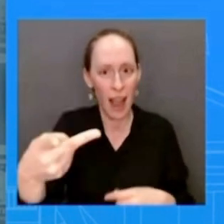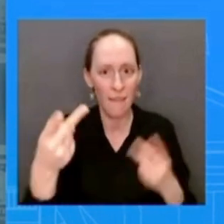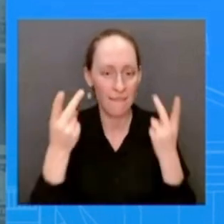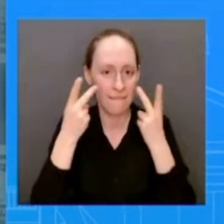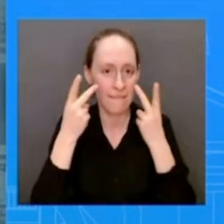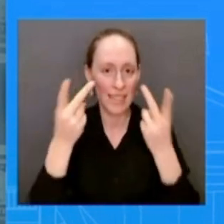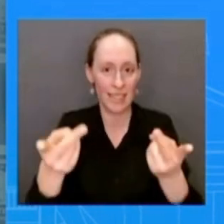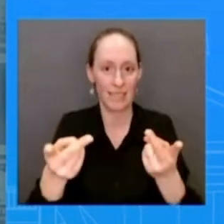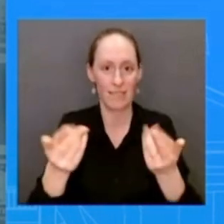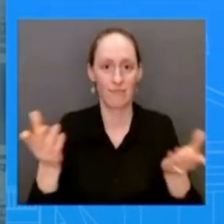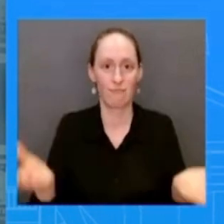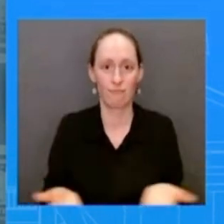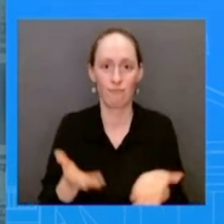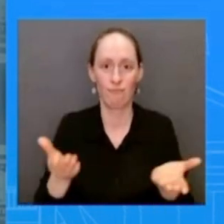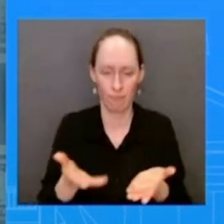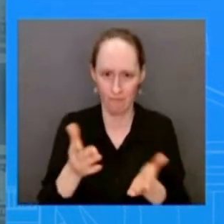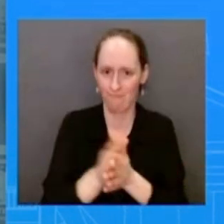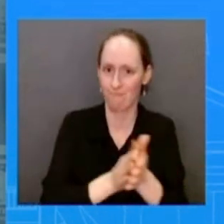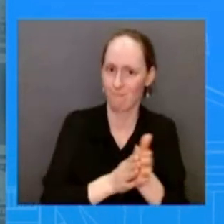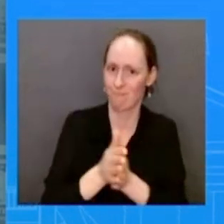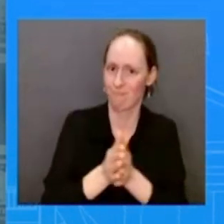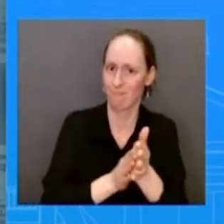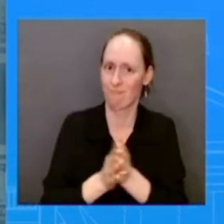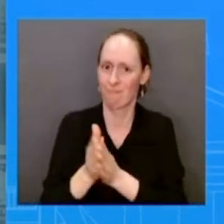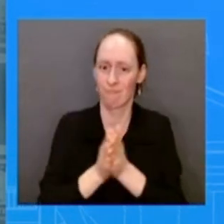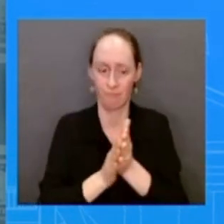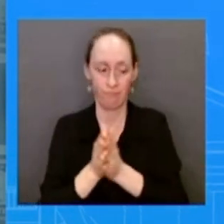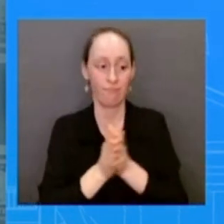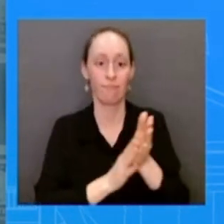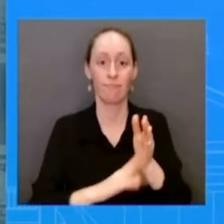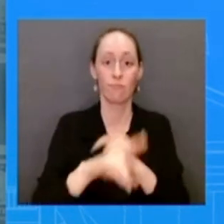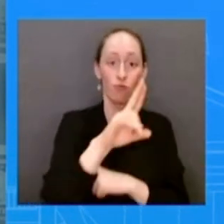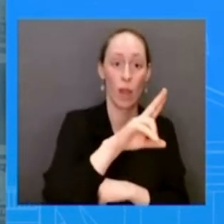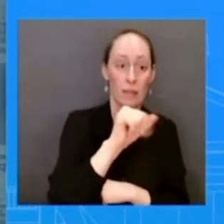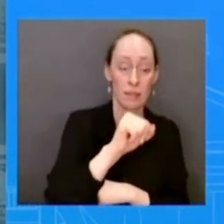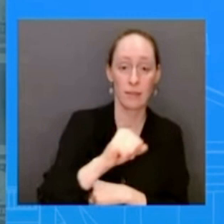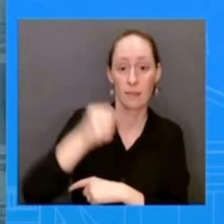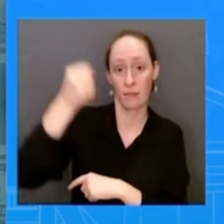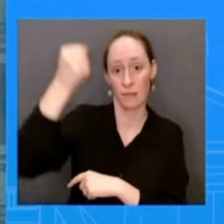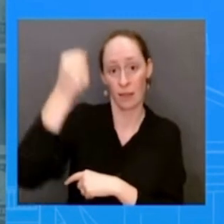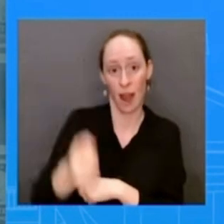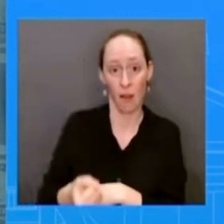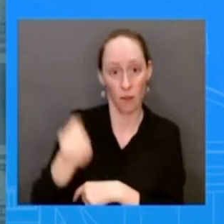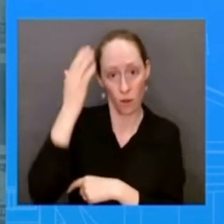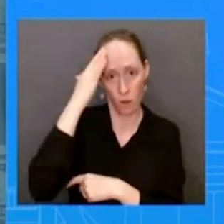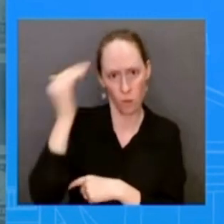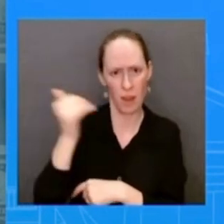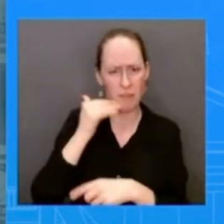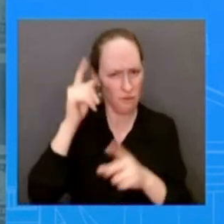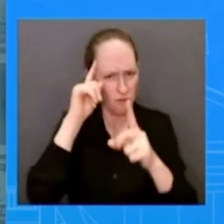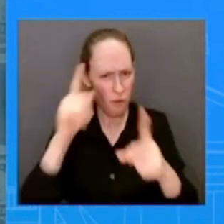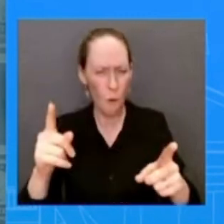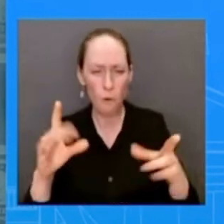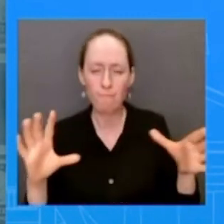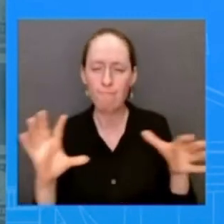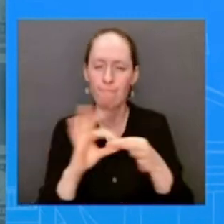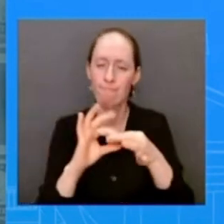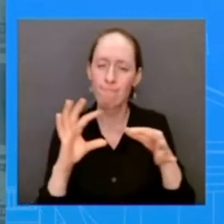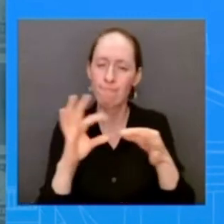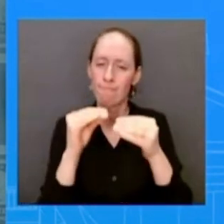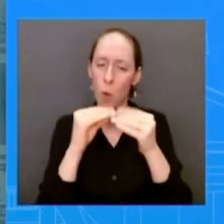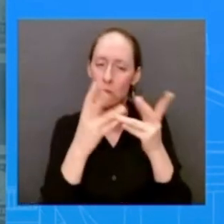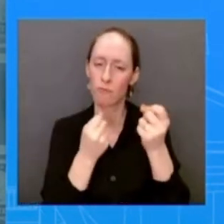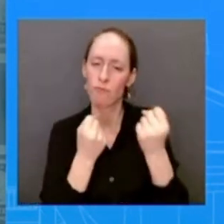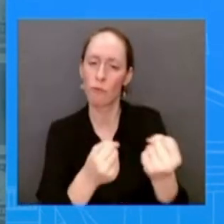in a way that benefits our economies and our people and strengthen deterrence in indo-pacific region for example the rok has